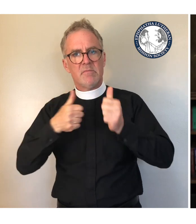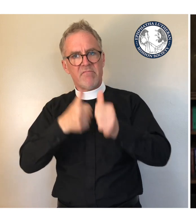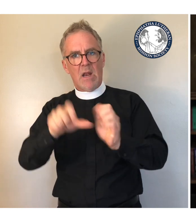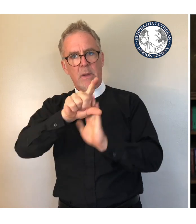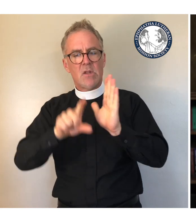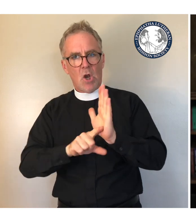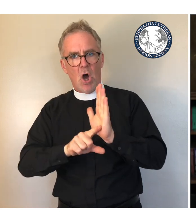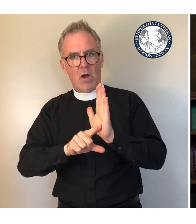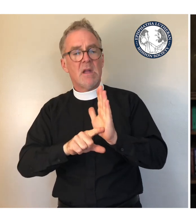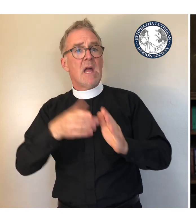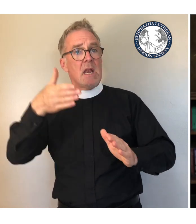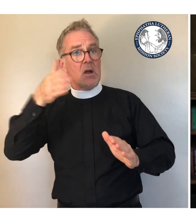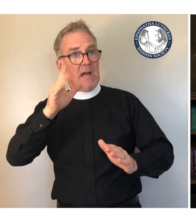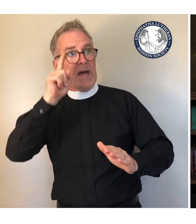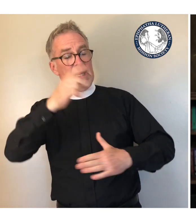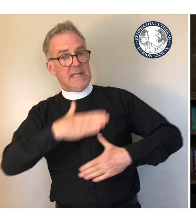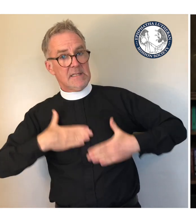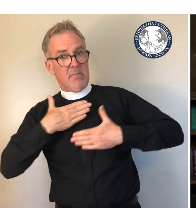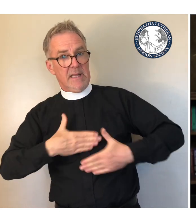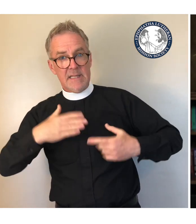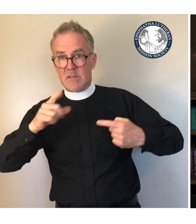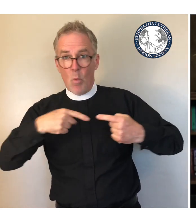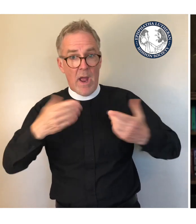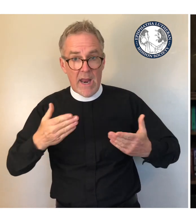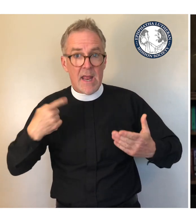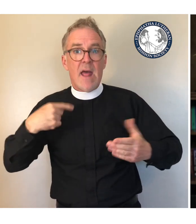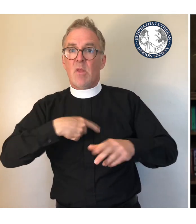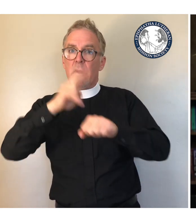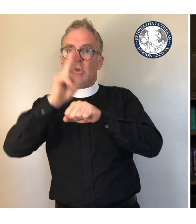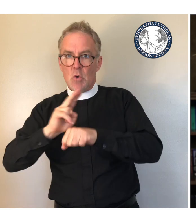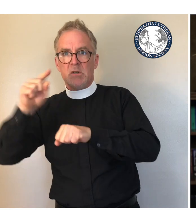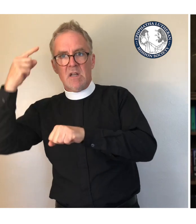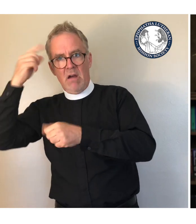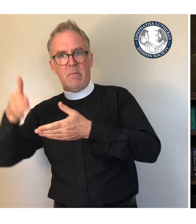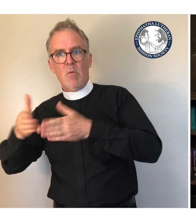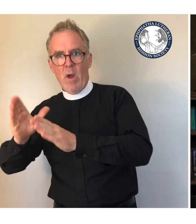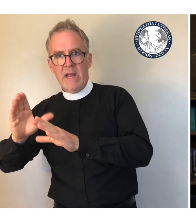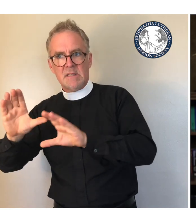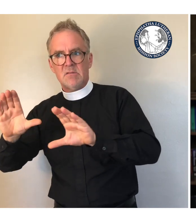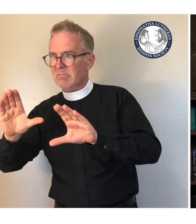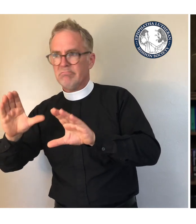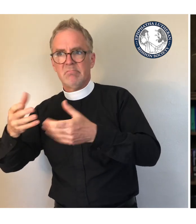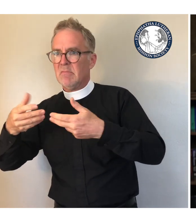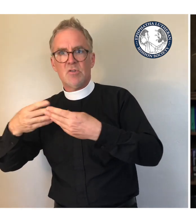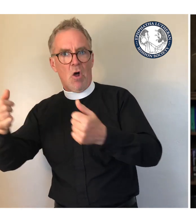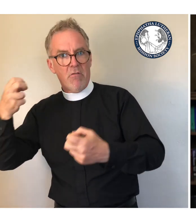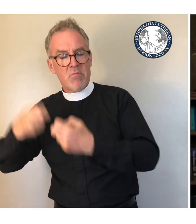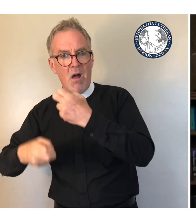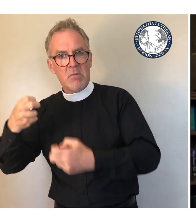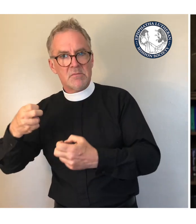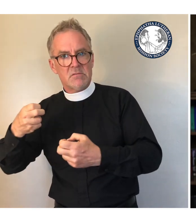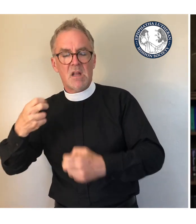it is God-pleasing when we in good faith and conscience take advantage of them. As I have carefully watched the past